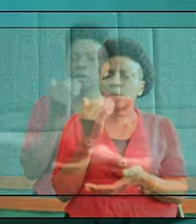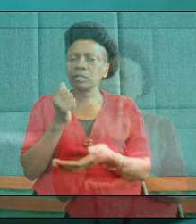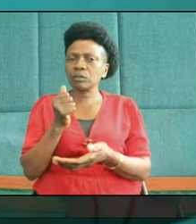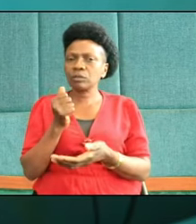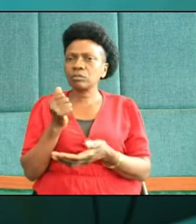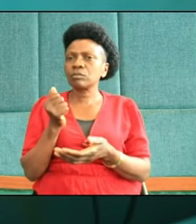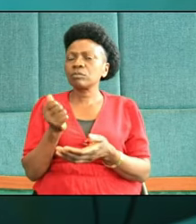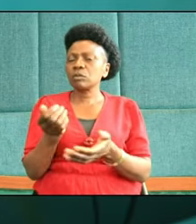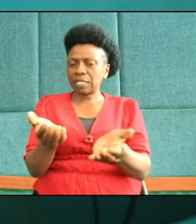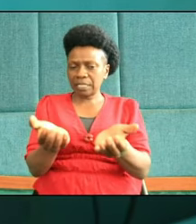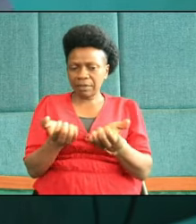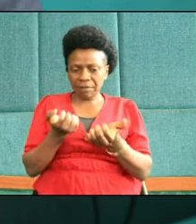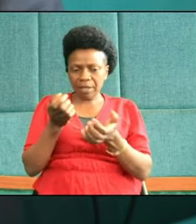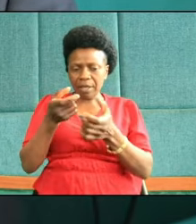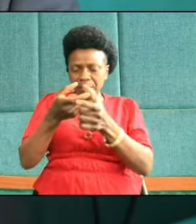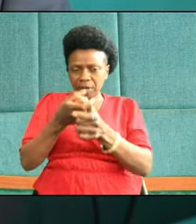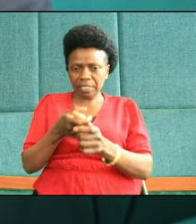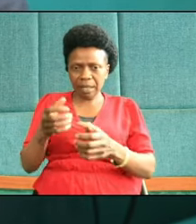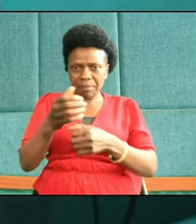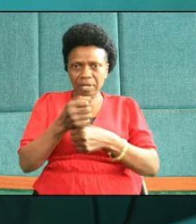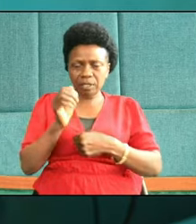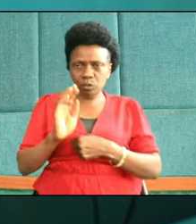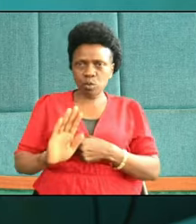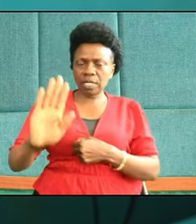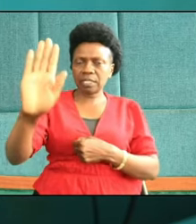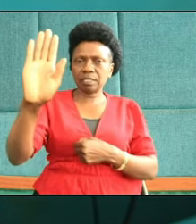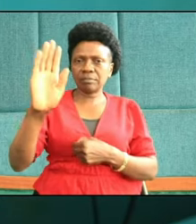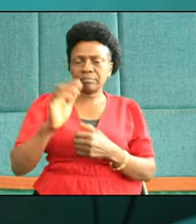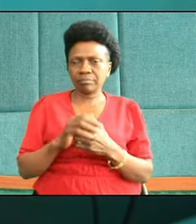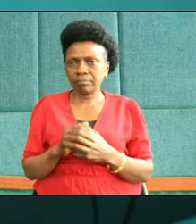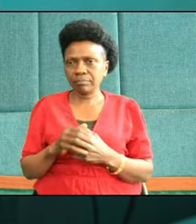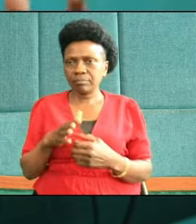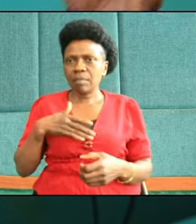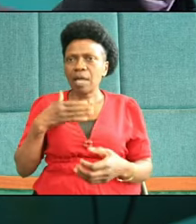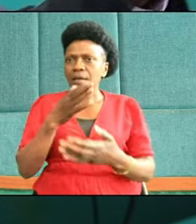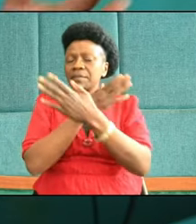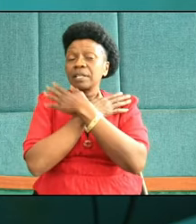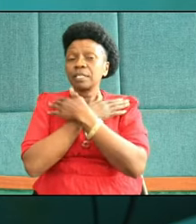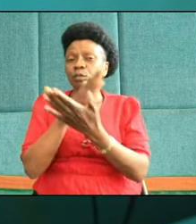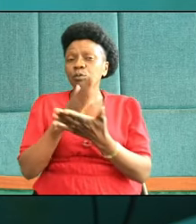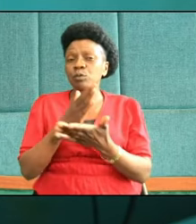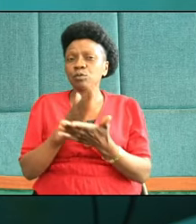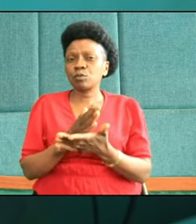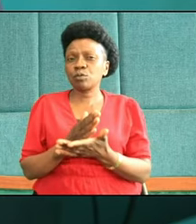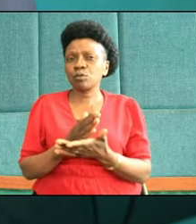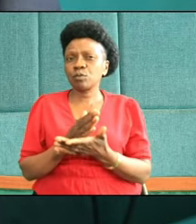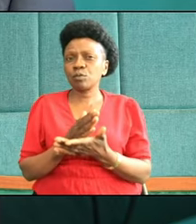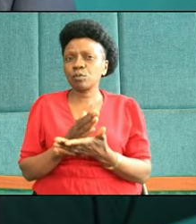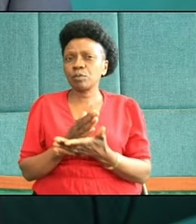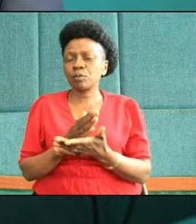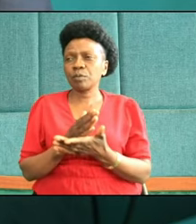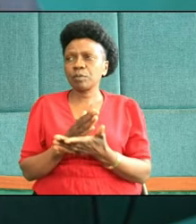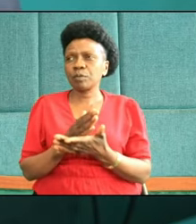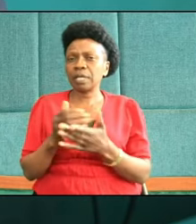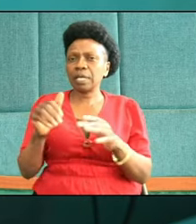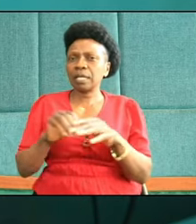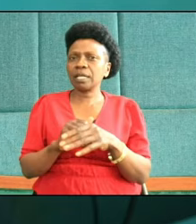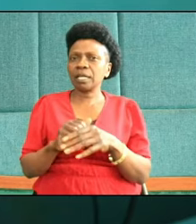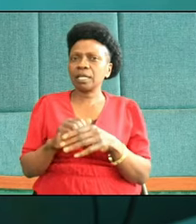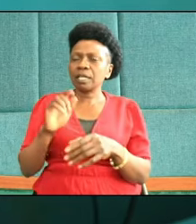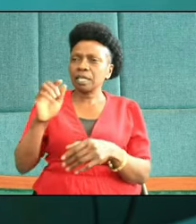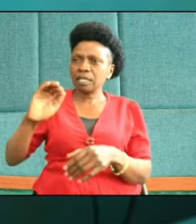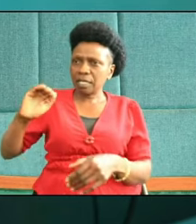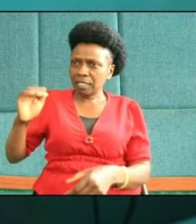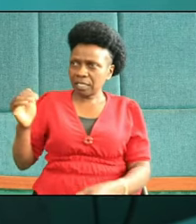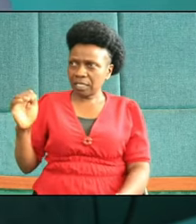yours. My dear brothers and sisters, this morning, indeed there was a place in Corinth known